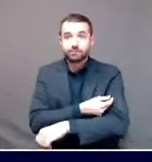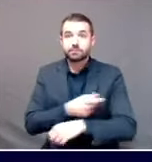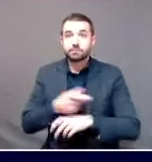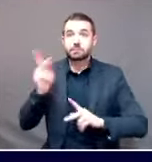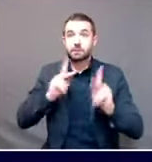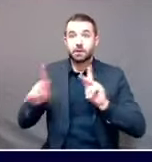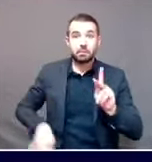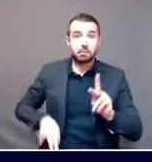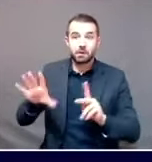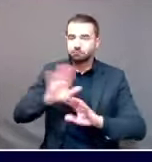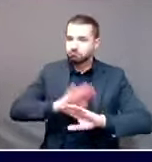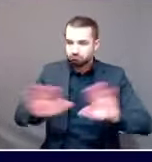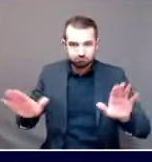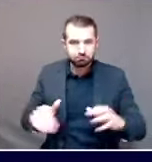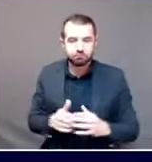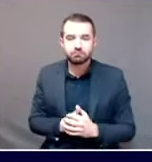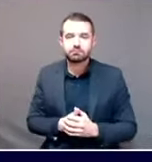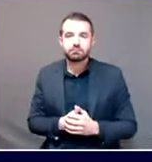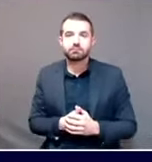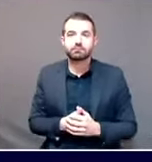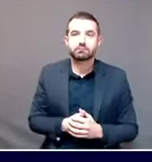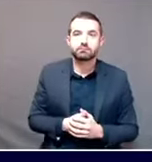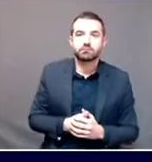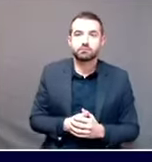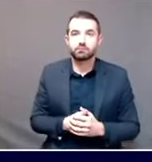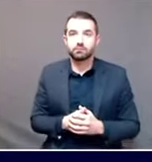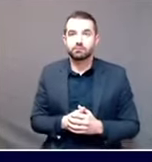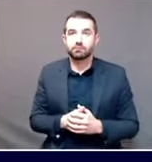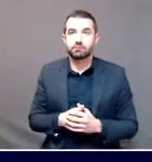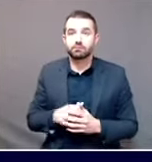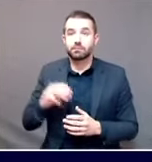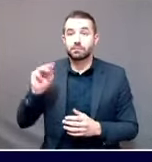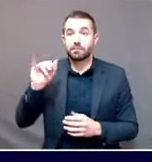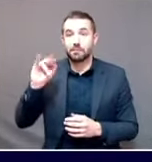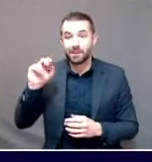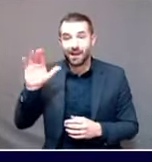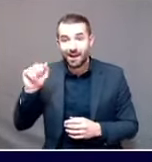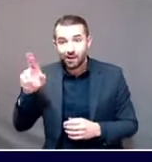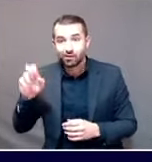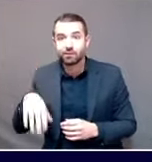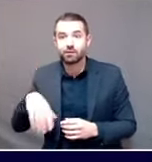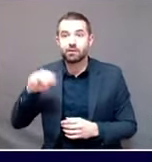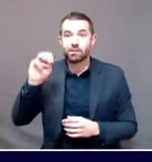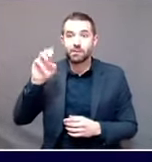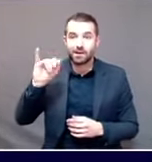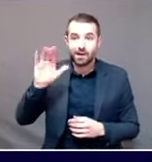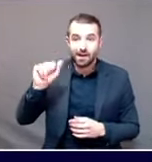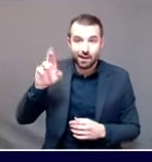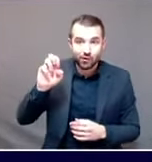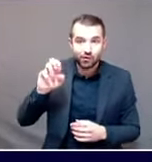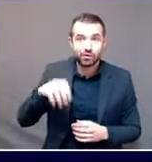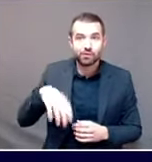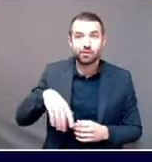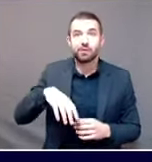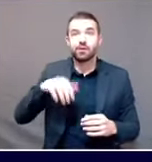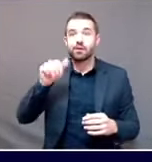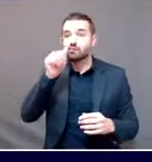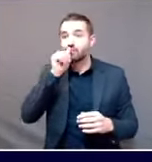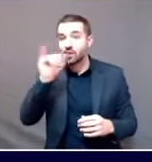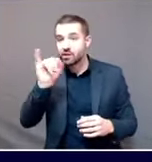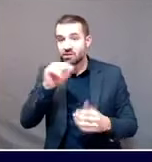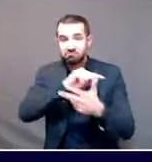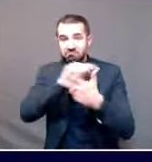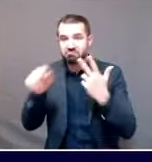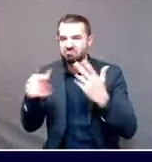or main care, private insurance. And second, it is purchasing itself, the Pfizer and the Moderna